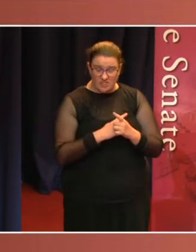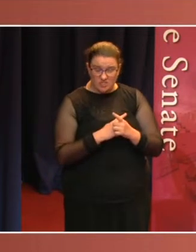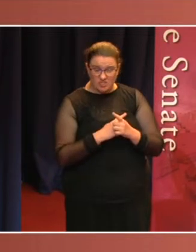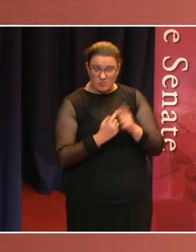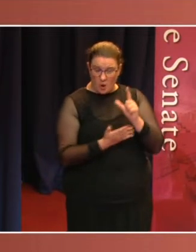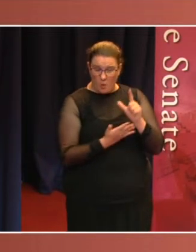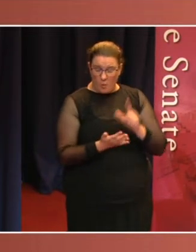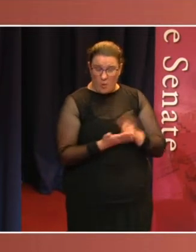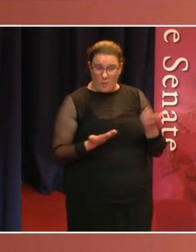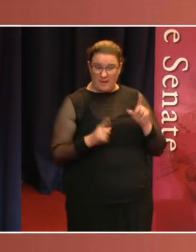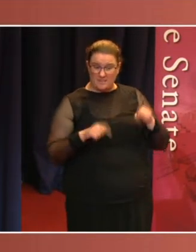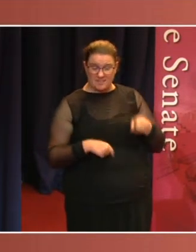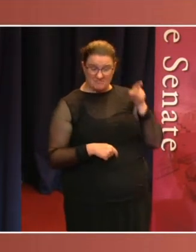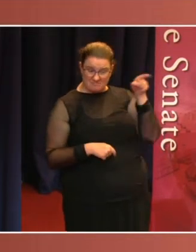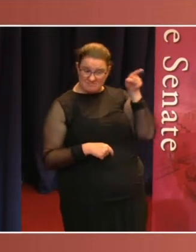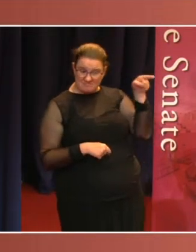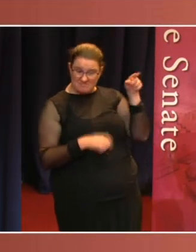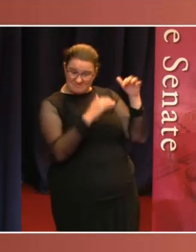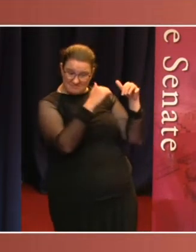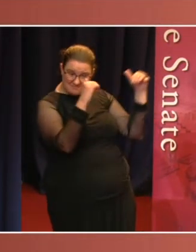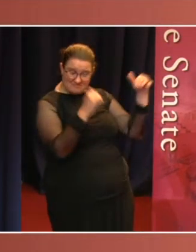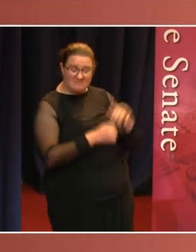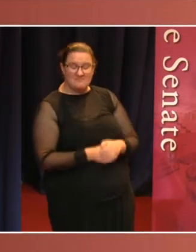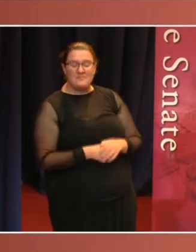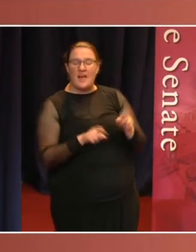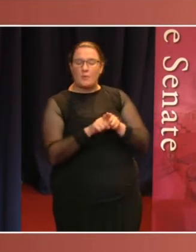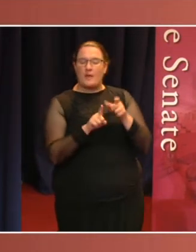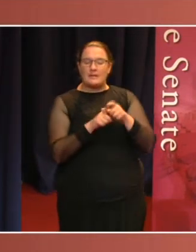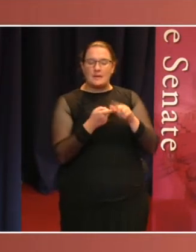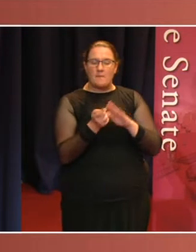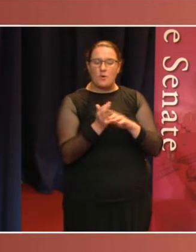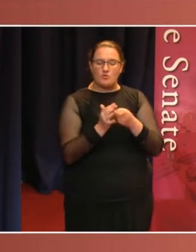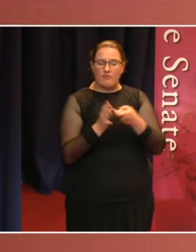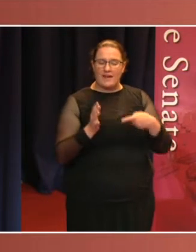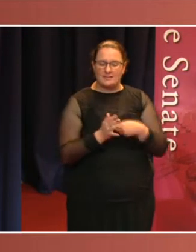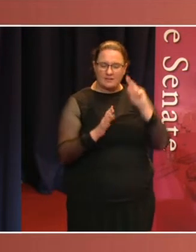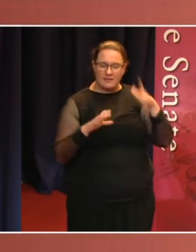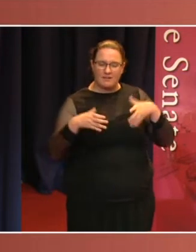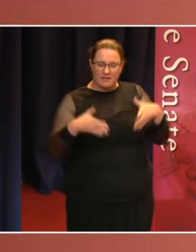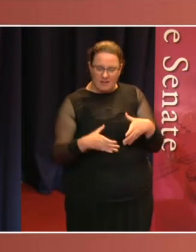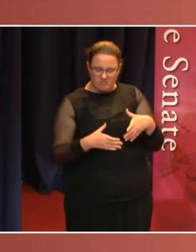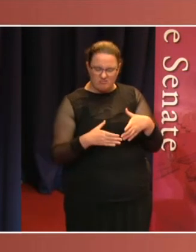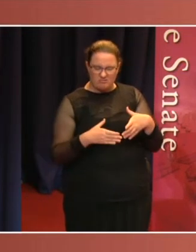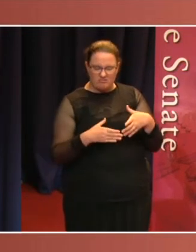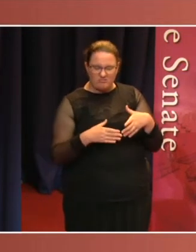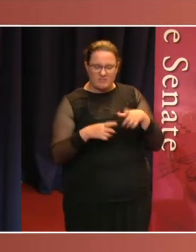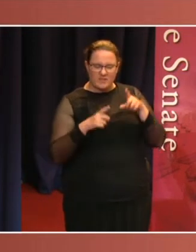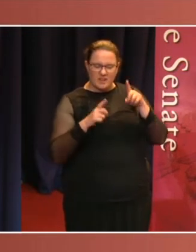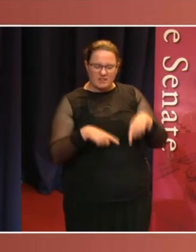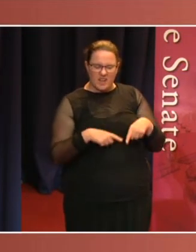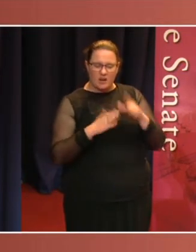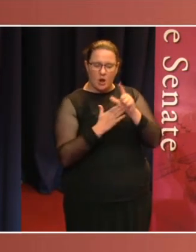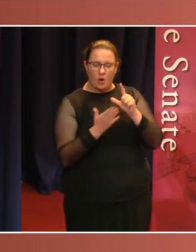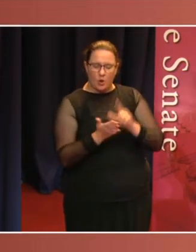legislation introduced by the Australian Democrats to stop the Franklin River from being dammed, which passed the Senate. The